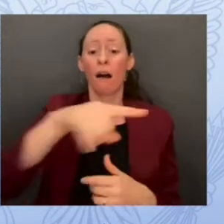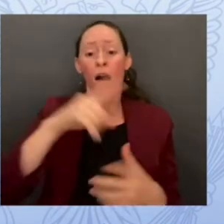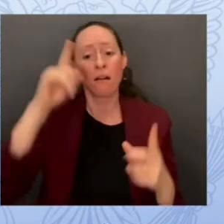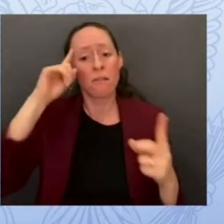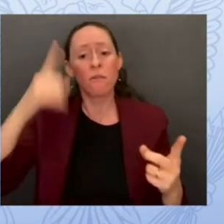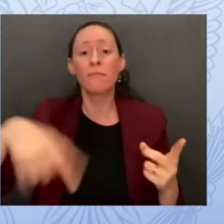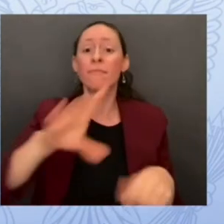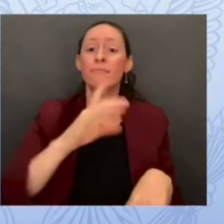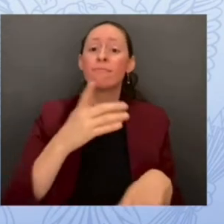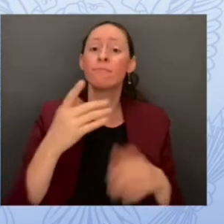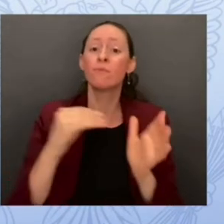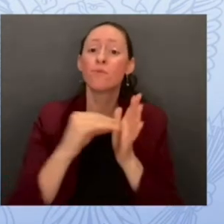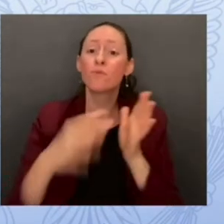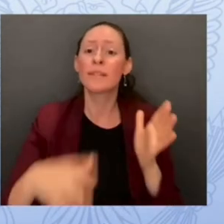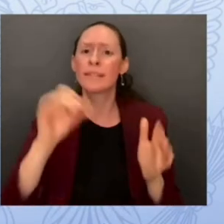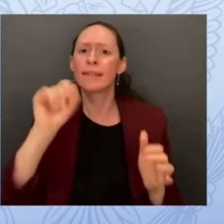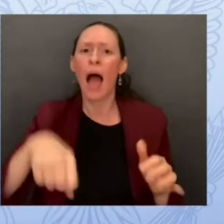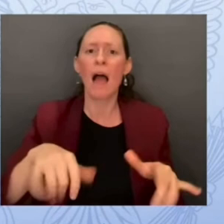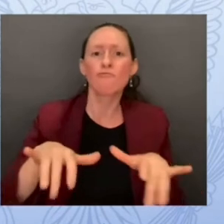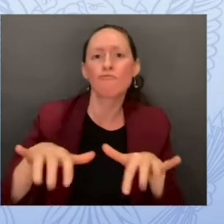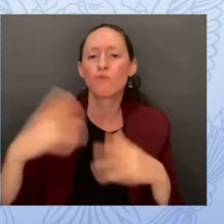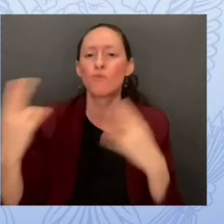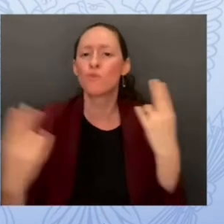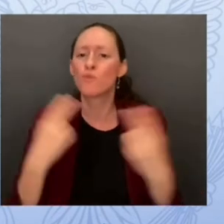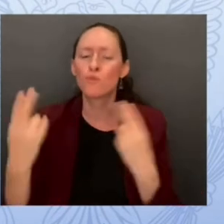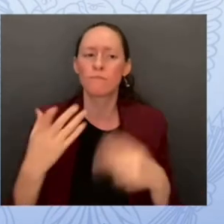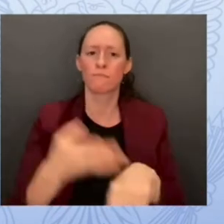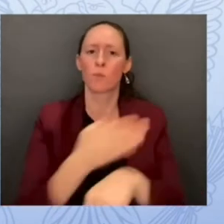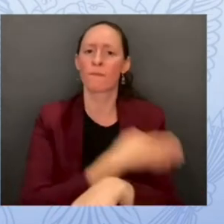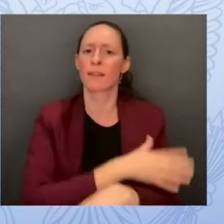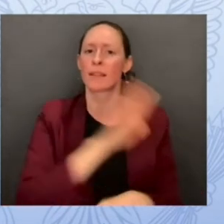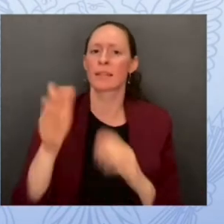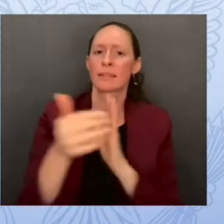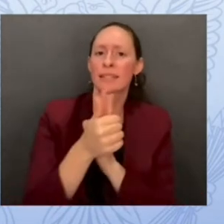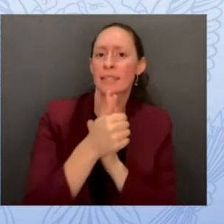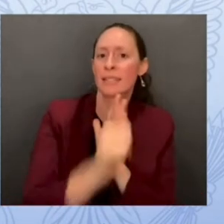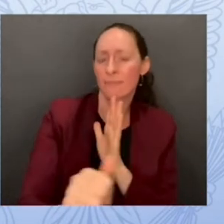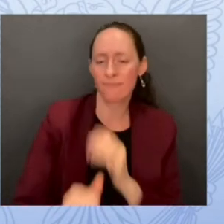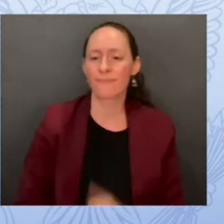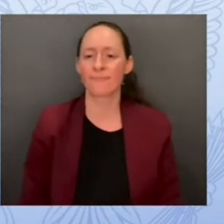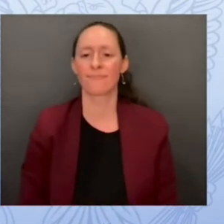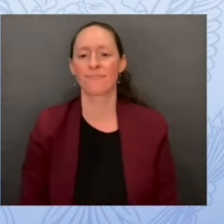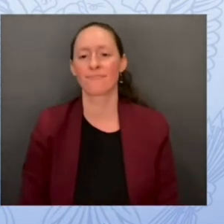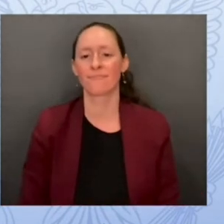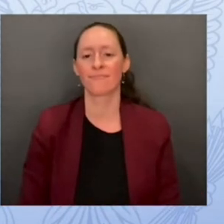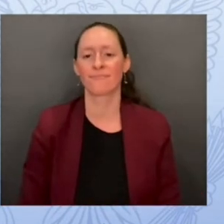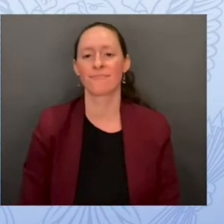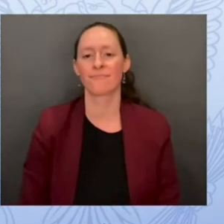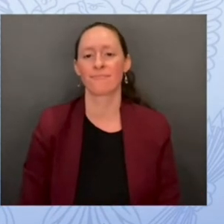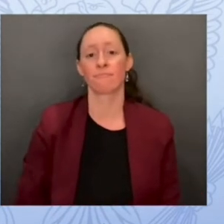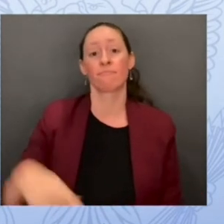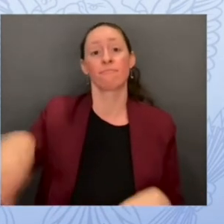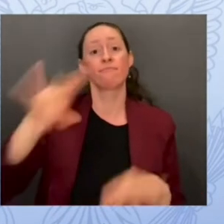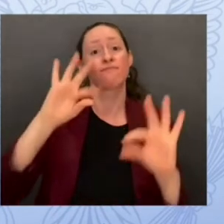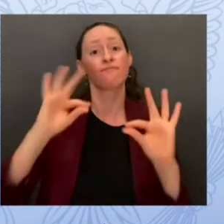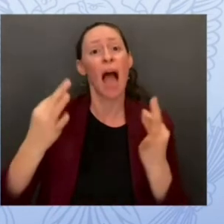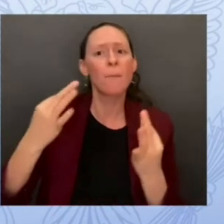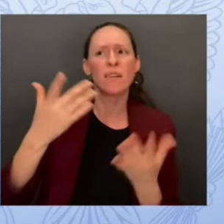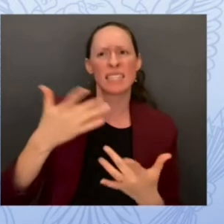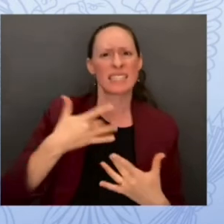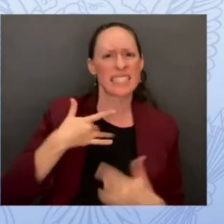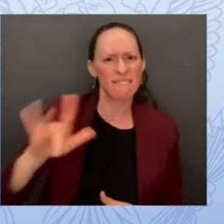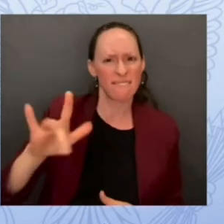every family should know its information will stay safe and secure so that our children can